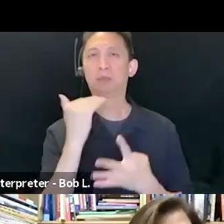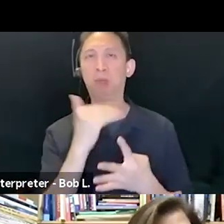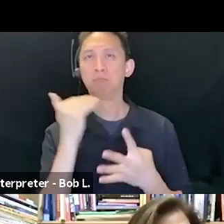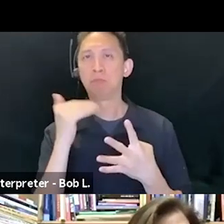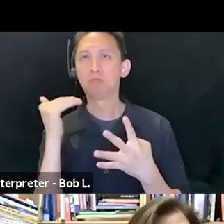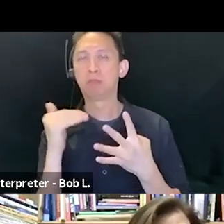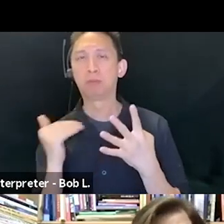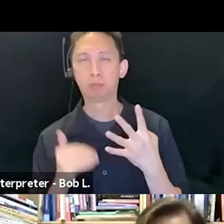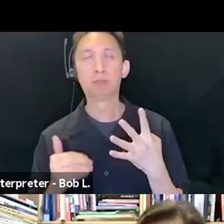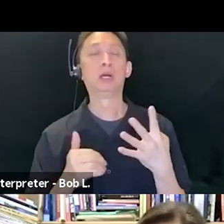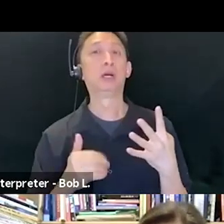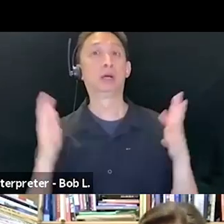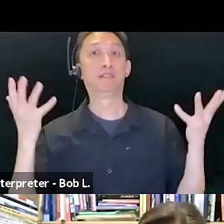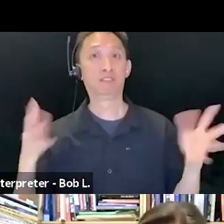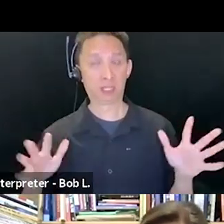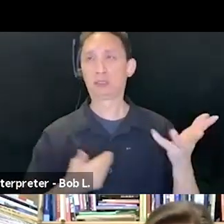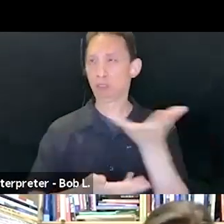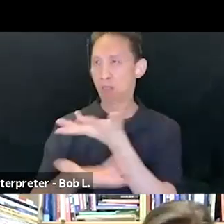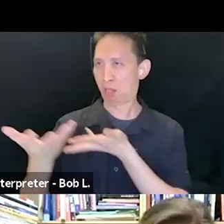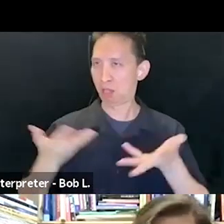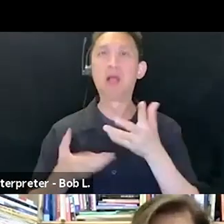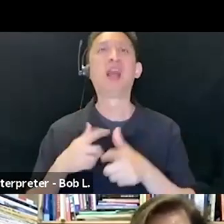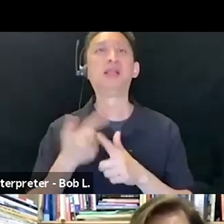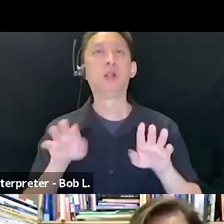open up to some questions toward the end. Nadia.